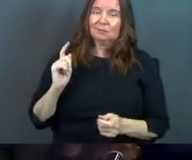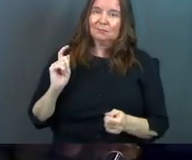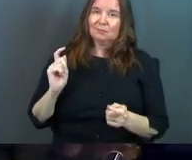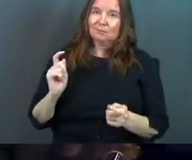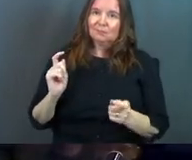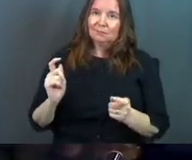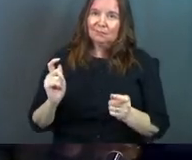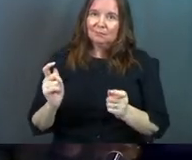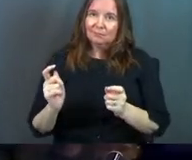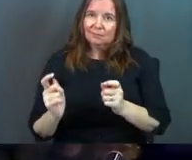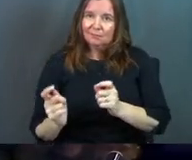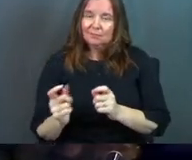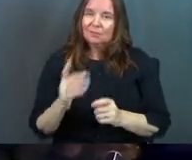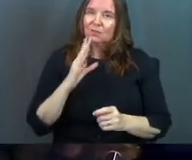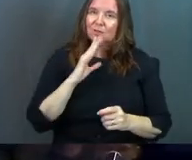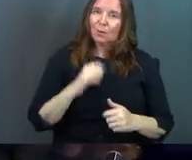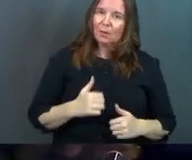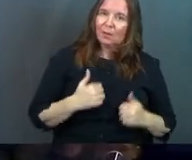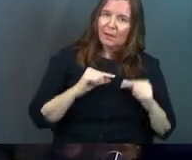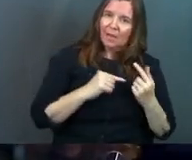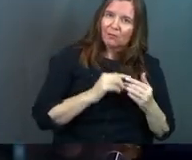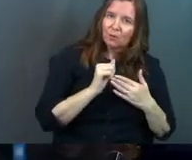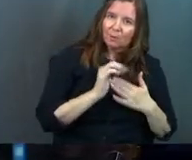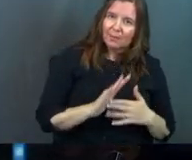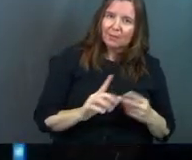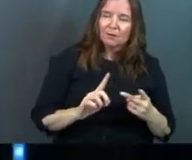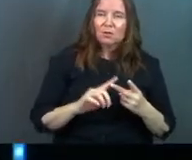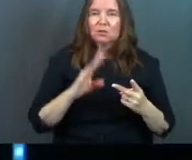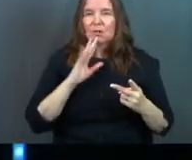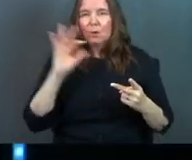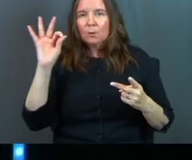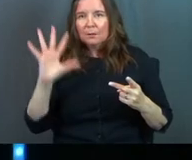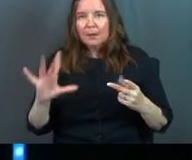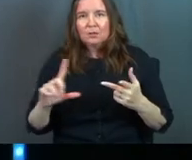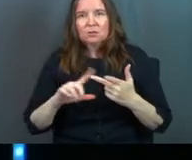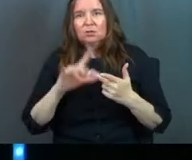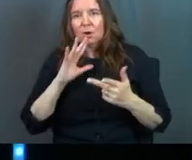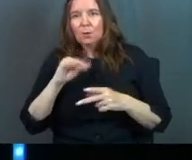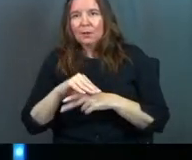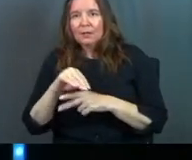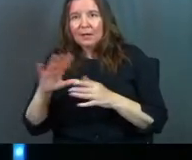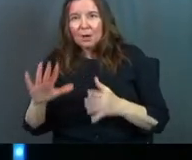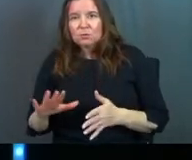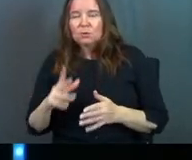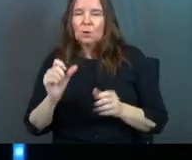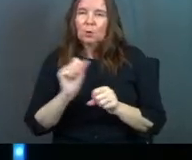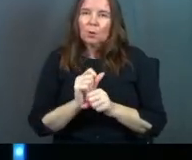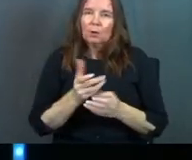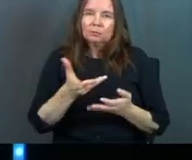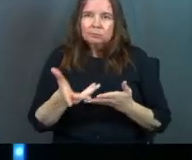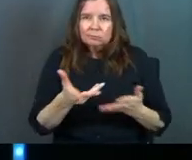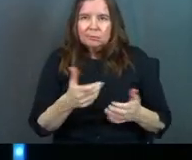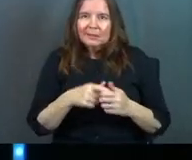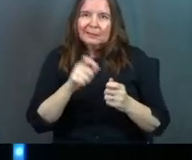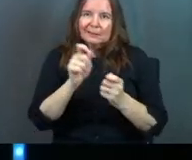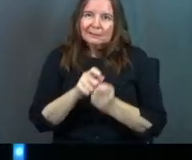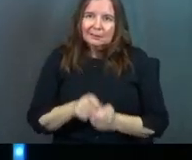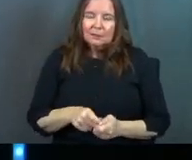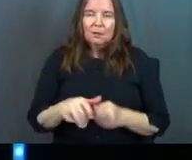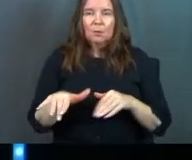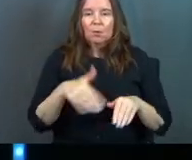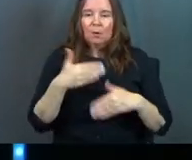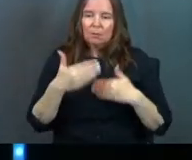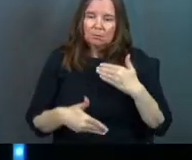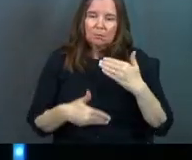Talk to your life group leader. Talk to your pastor. Talk to your counselor. Work through those things in details. We